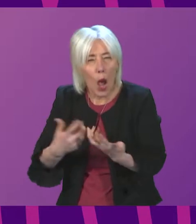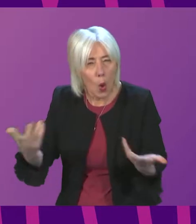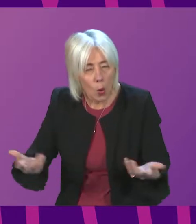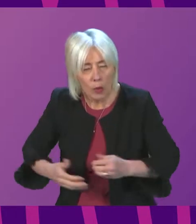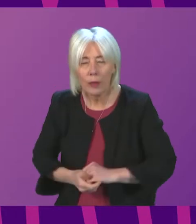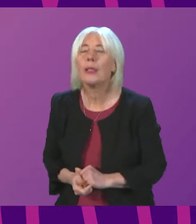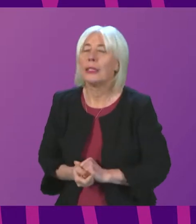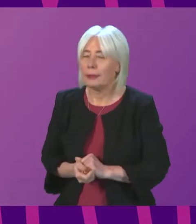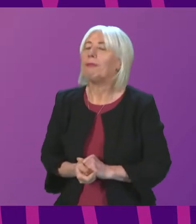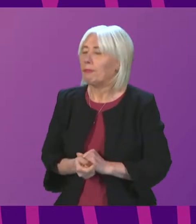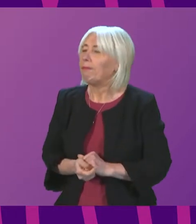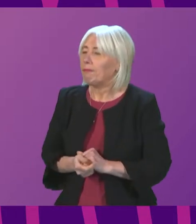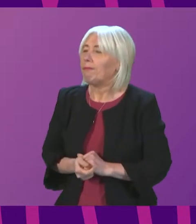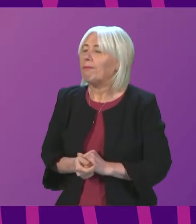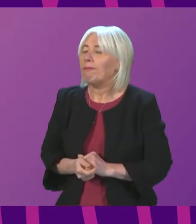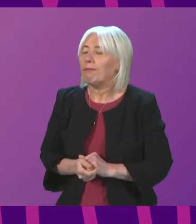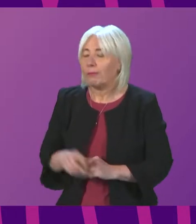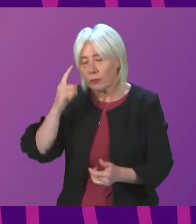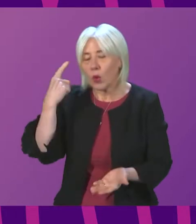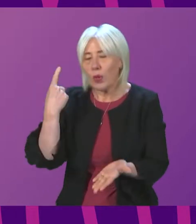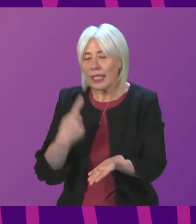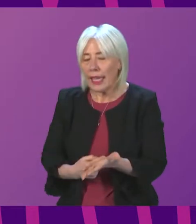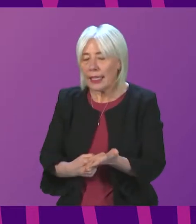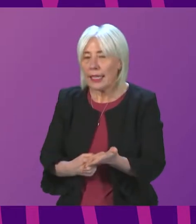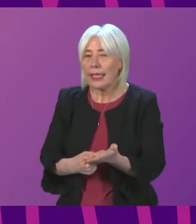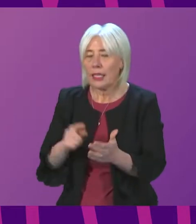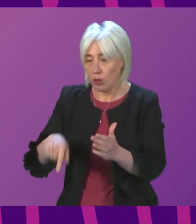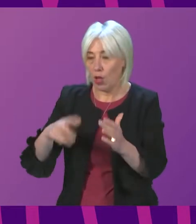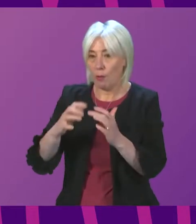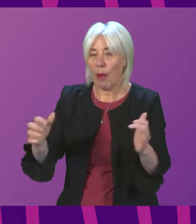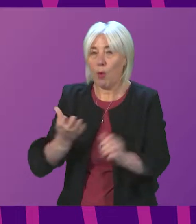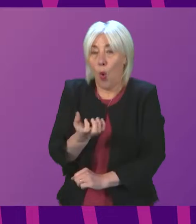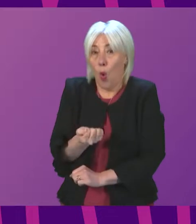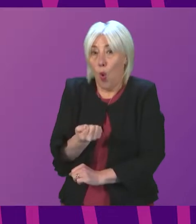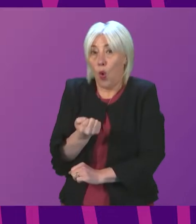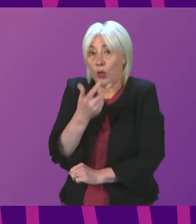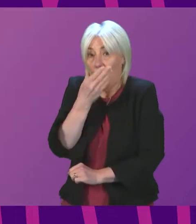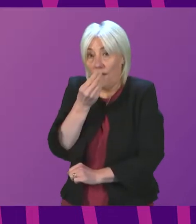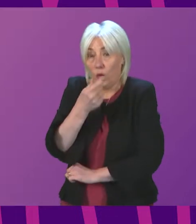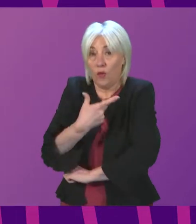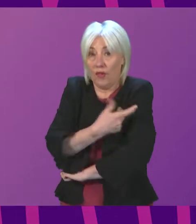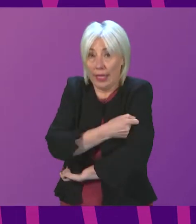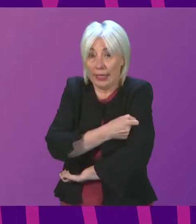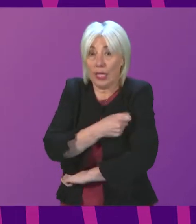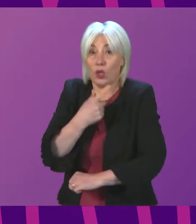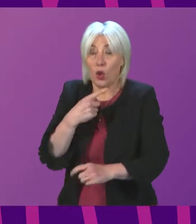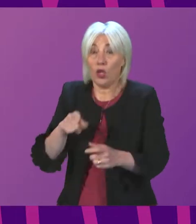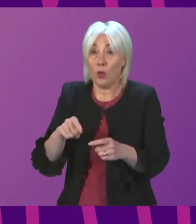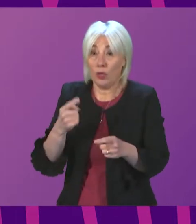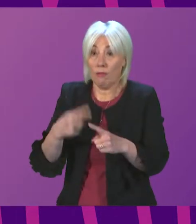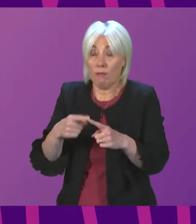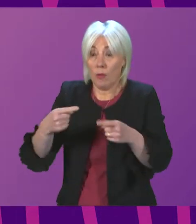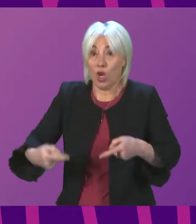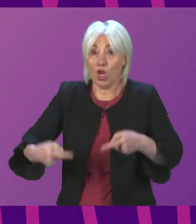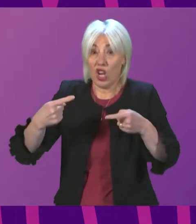did take the decision, and indeed I reported this decision to Parliament, to pause flu vaccinations to allow the immediate challenge of